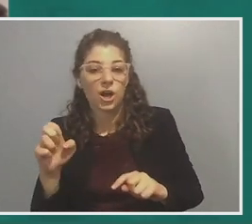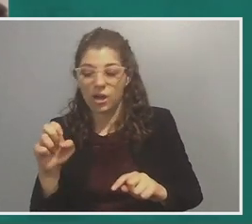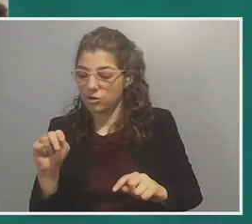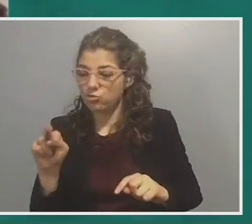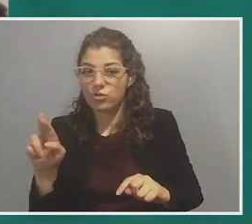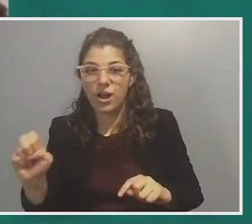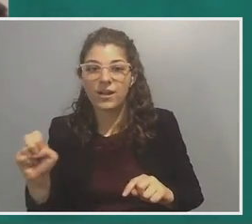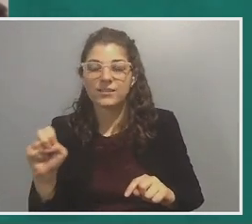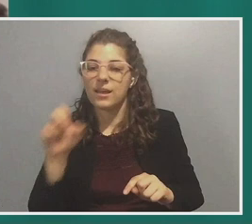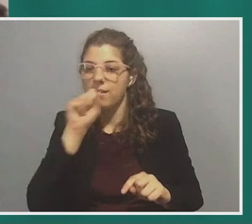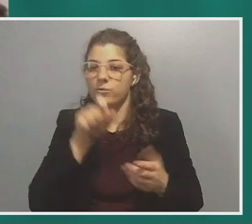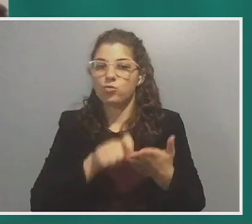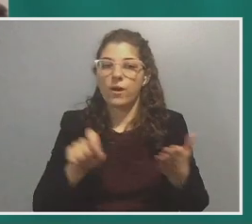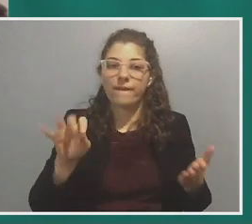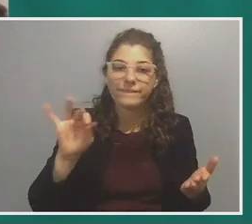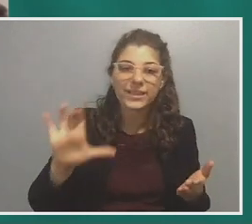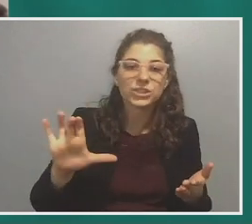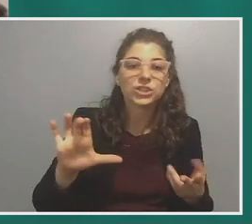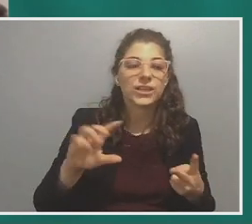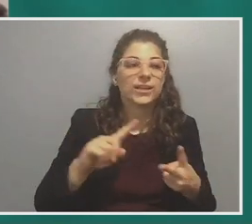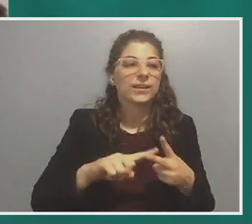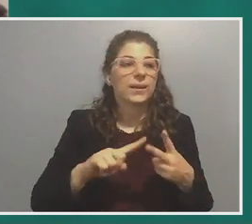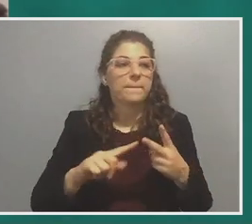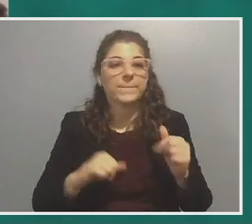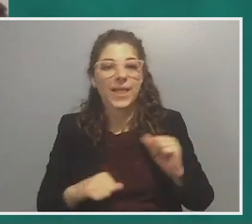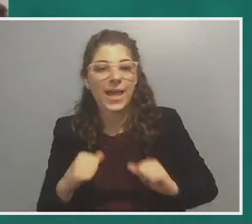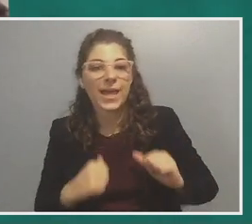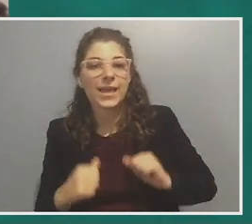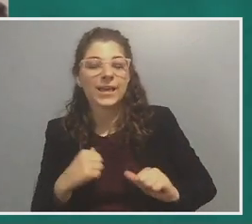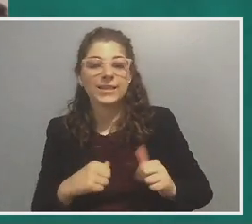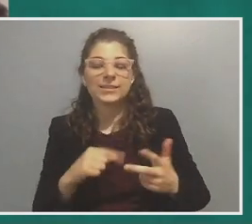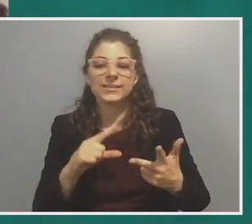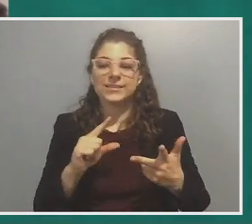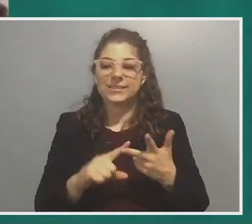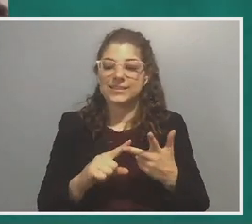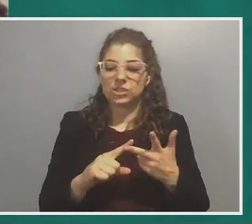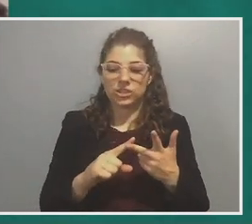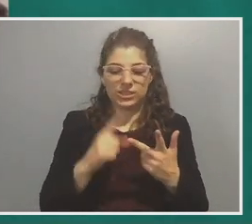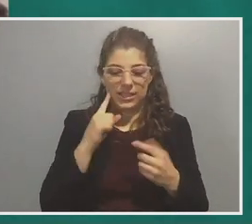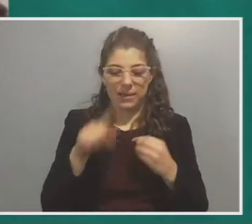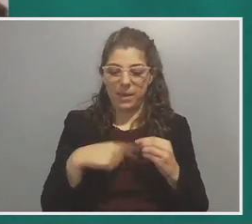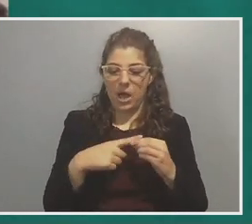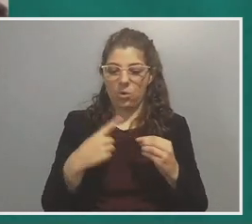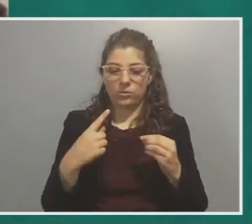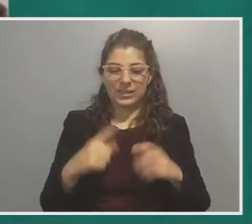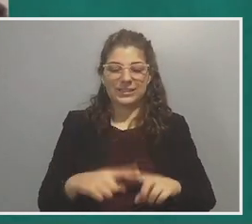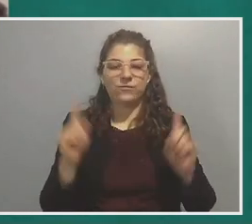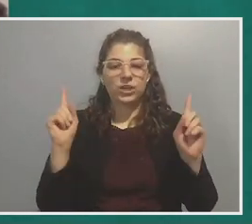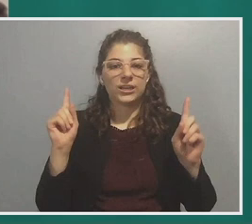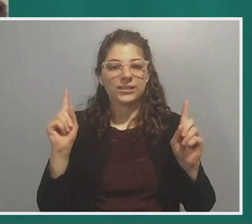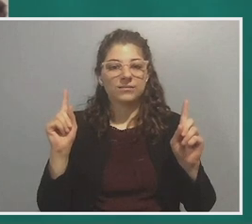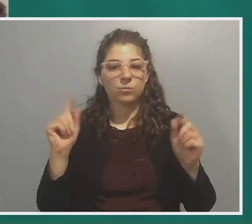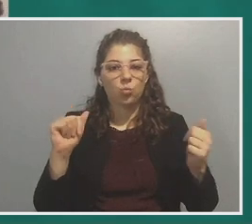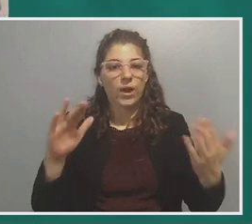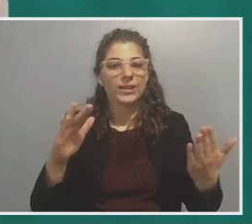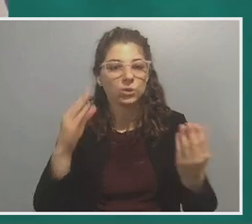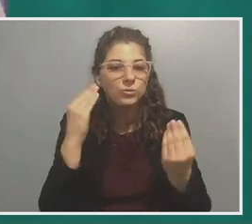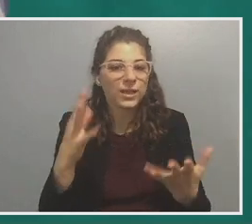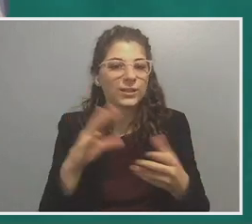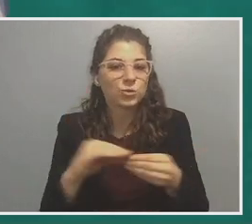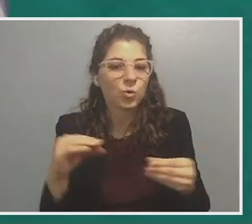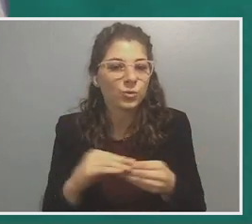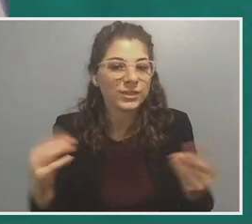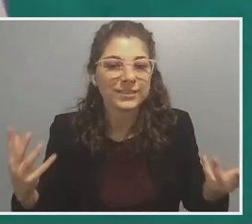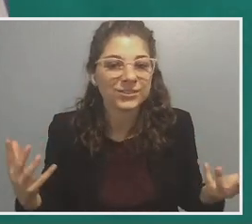I'd love to write fiction. I'd love to write plays. I'd love to just, you know, think about the different ways to tell stories. I'm just so